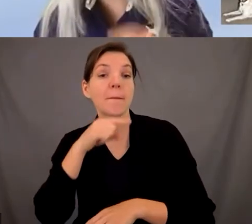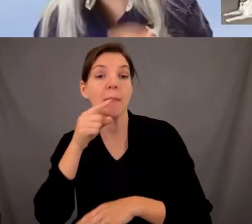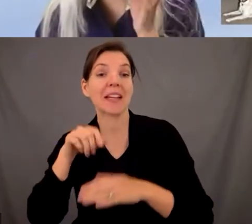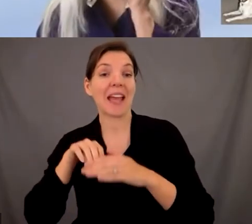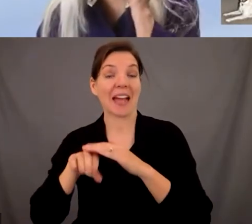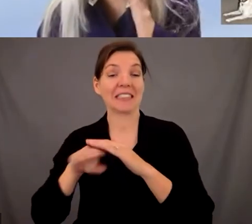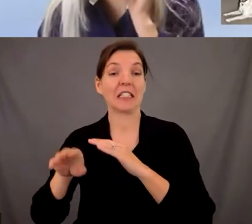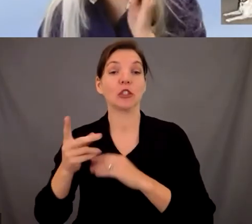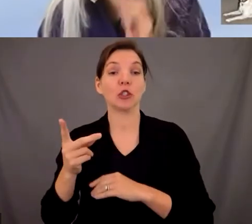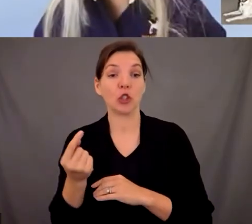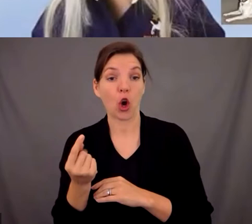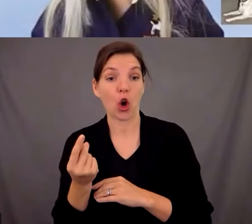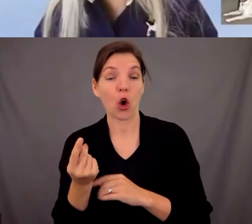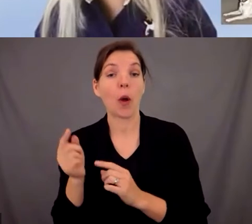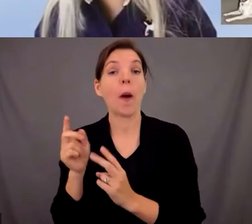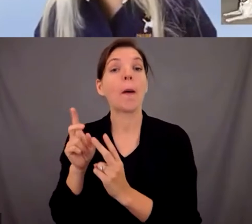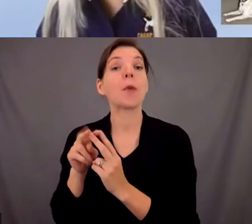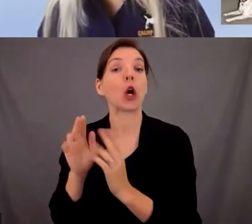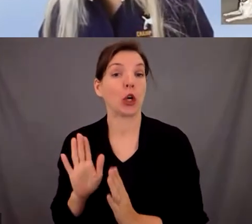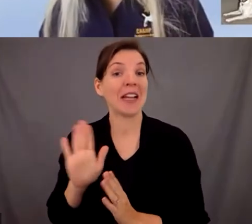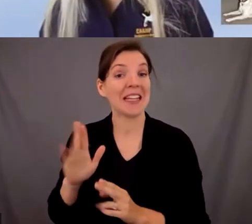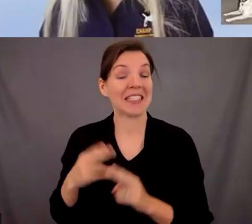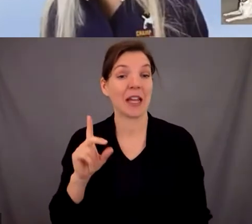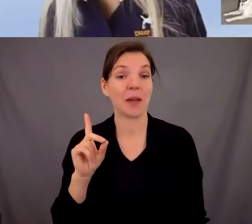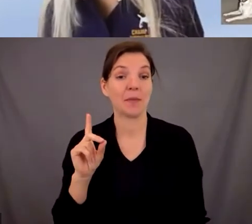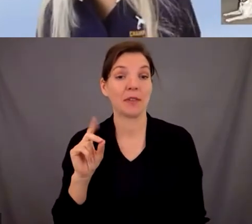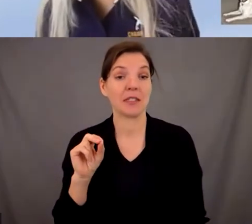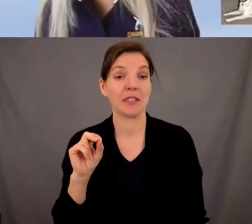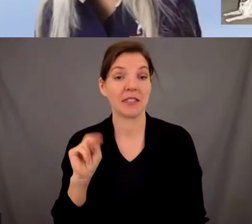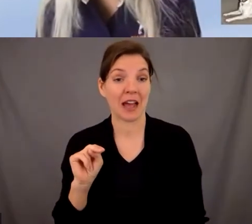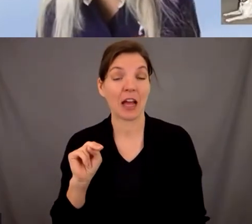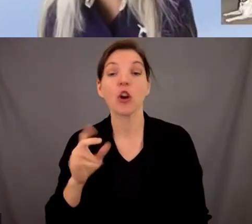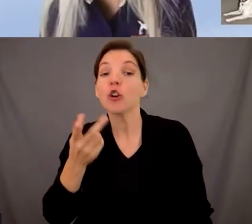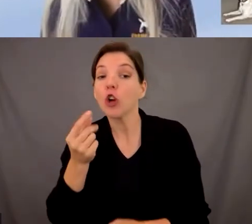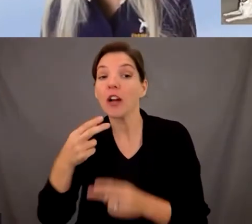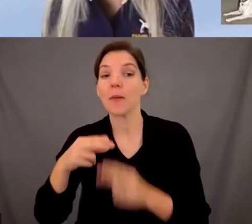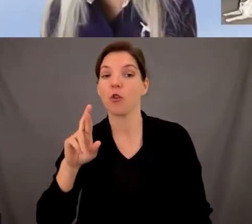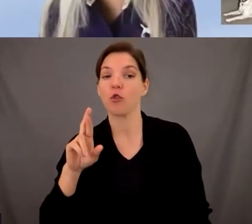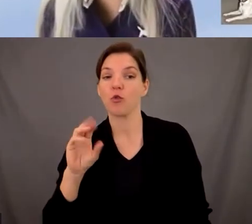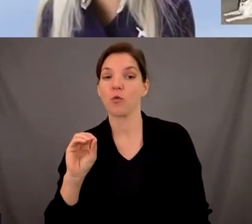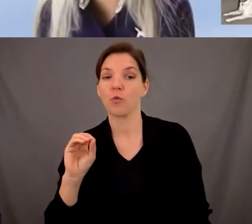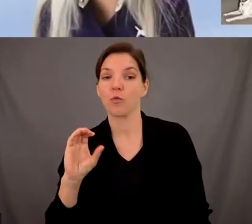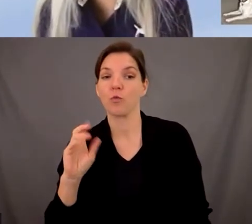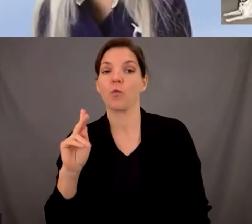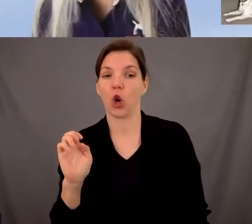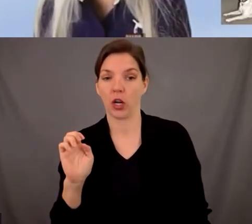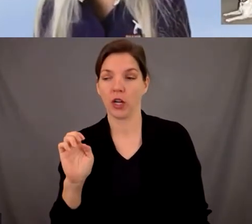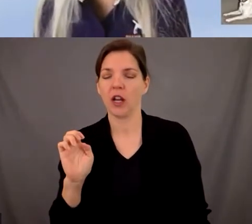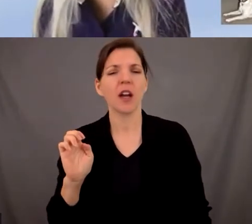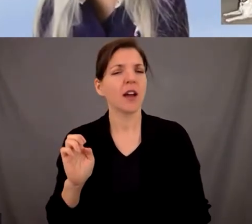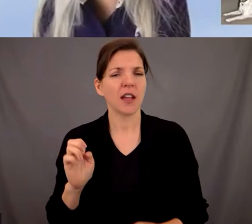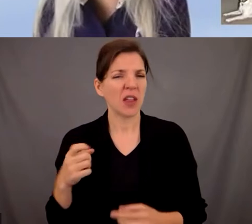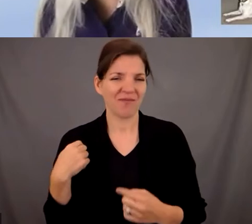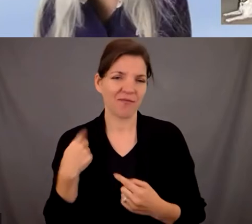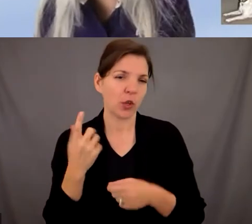partners um his name is don his service dog's name is rook they did not do a lot out in public over the last